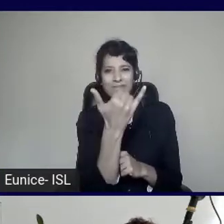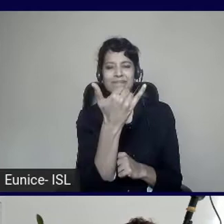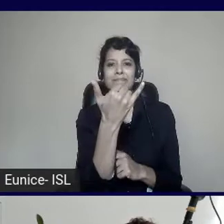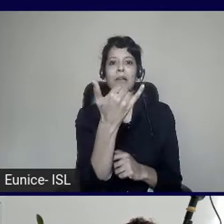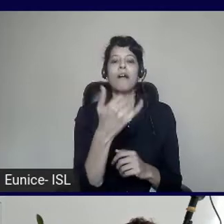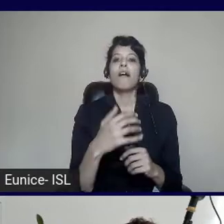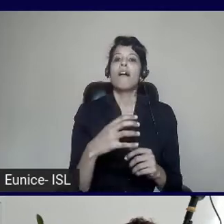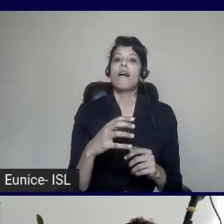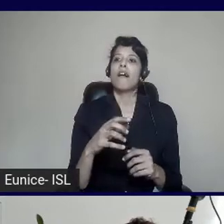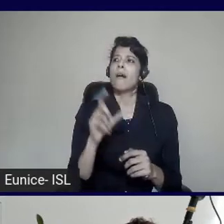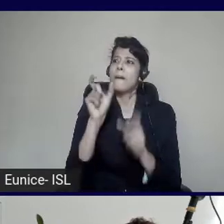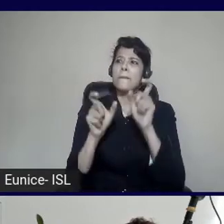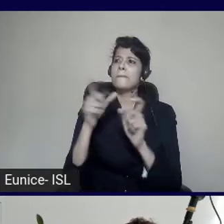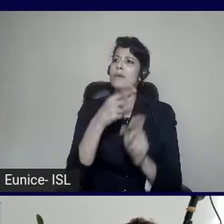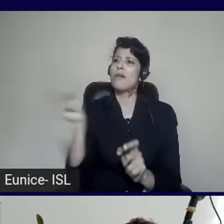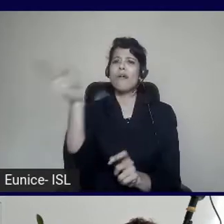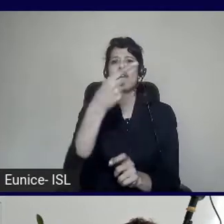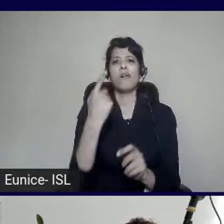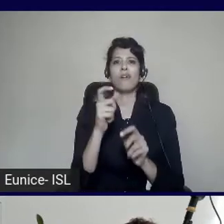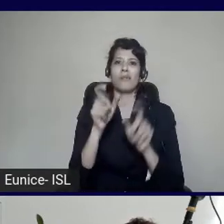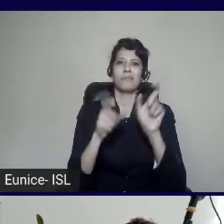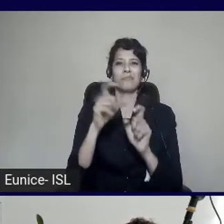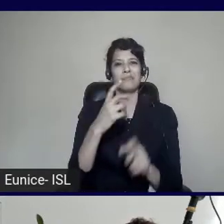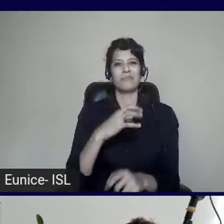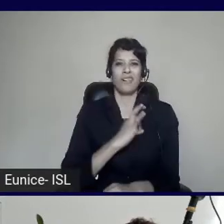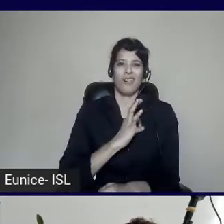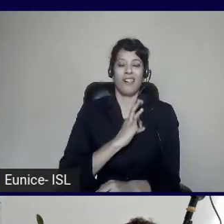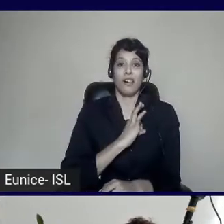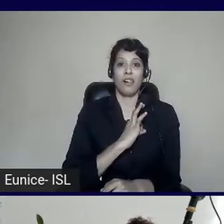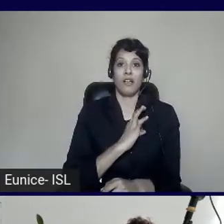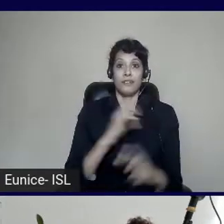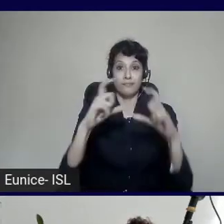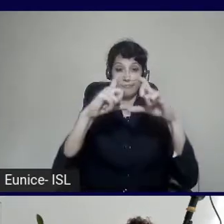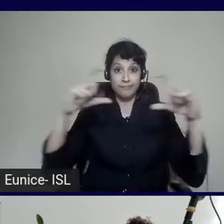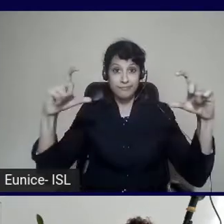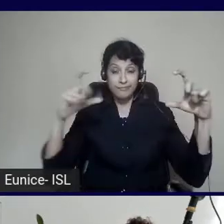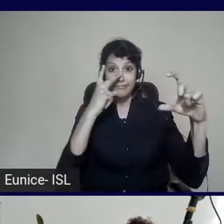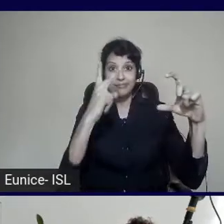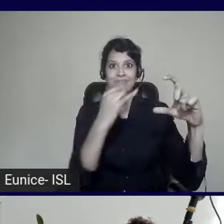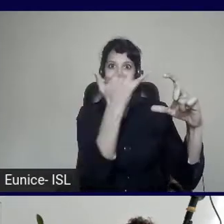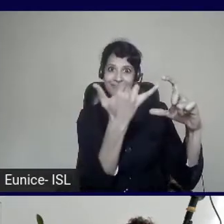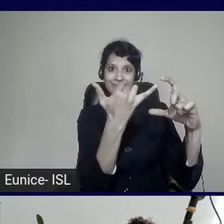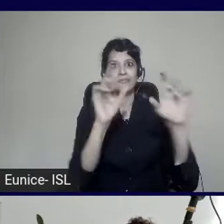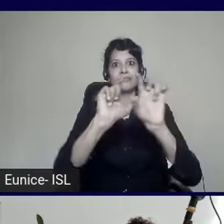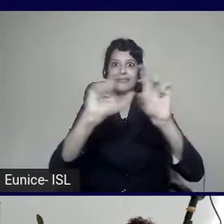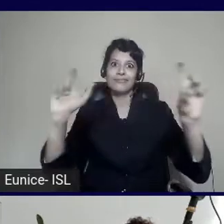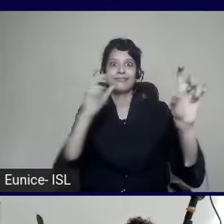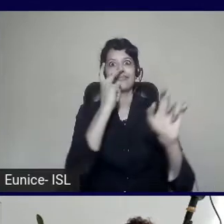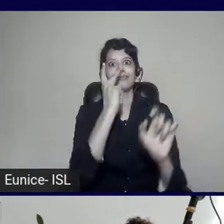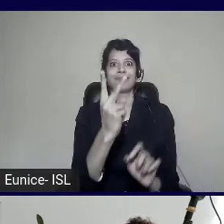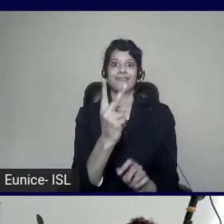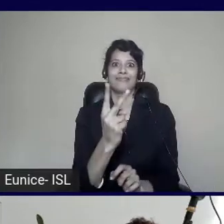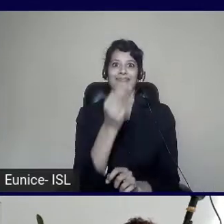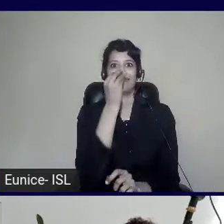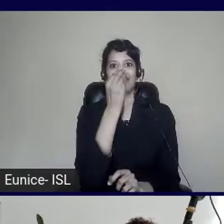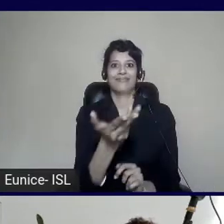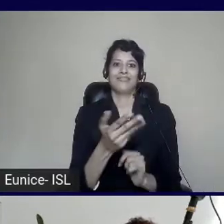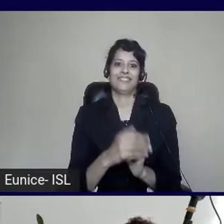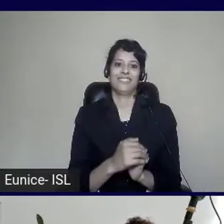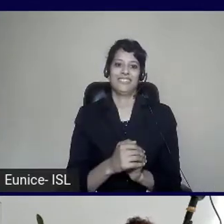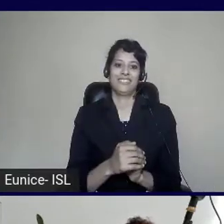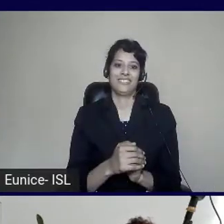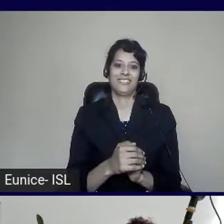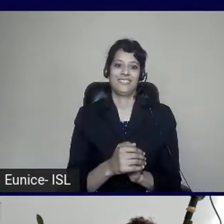actually use their phone in landscape, not portrait. So if you do that, it's a great way to say that now it won't